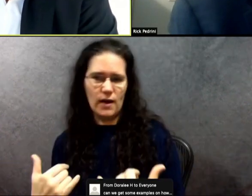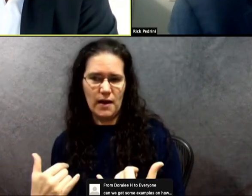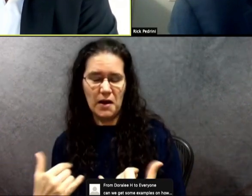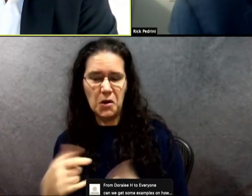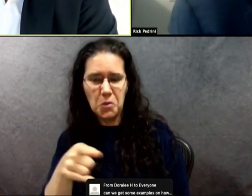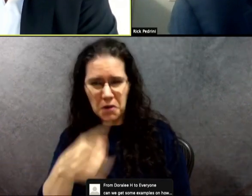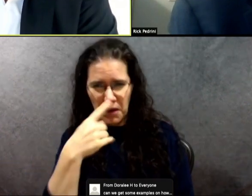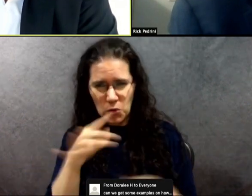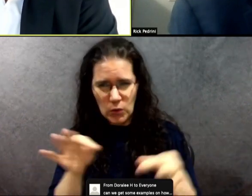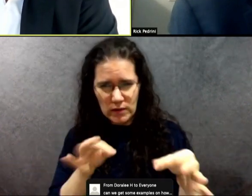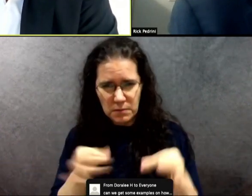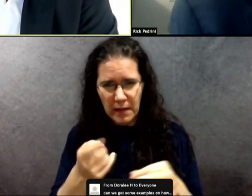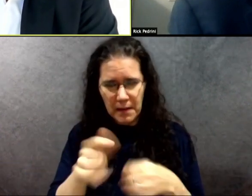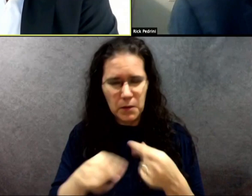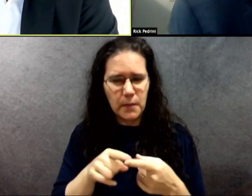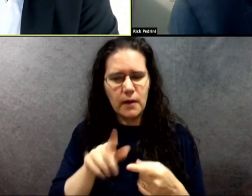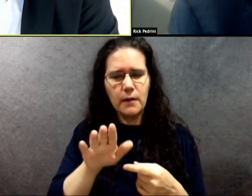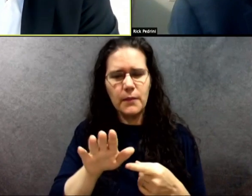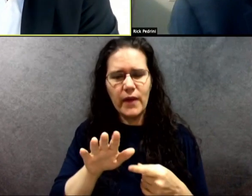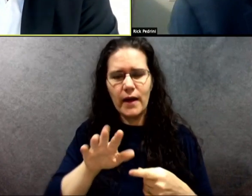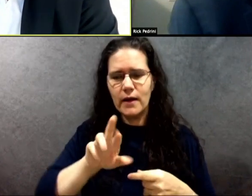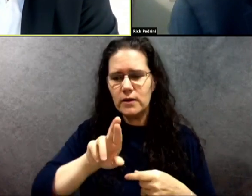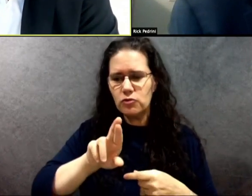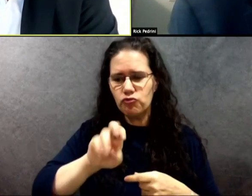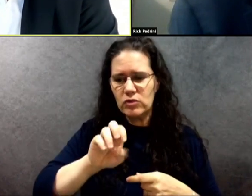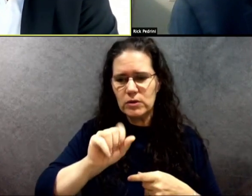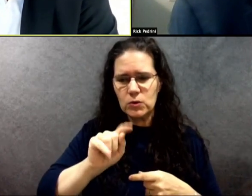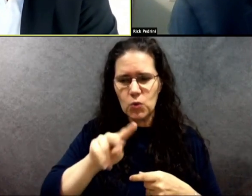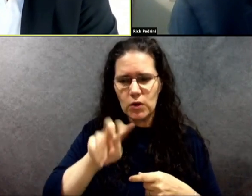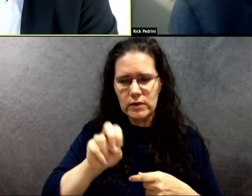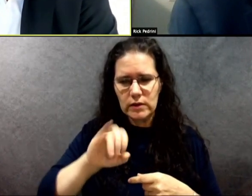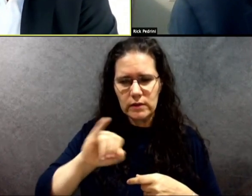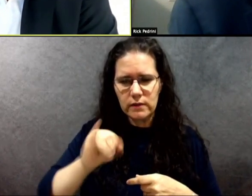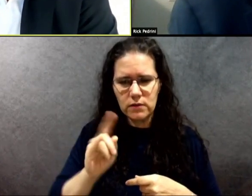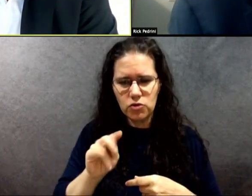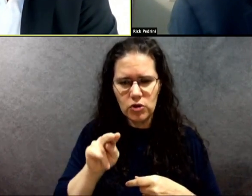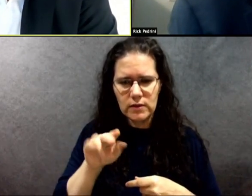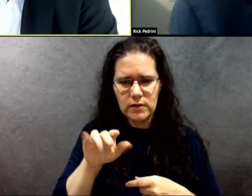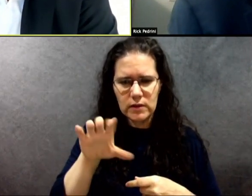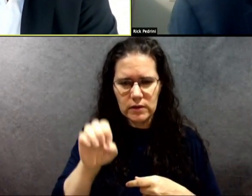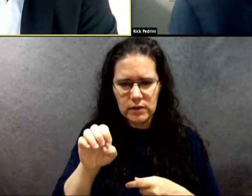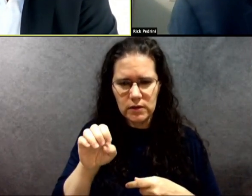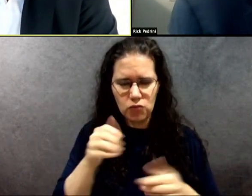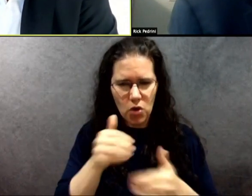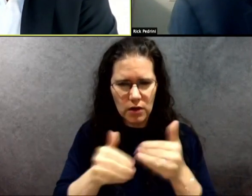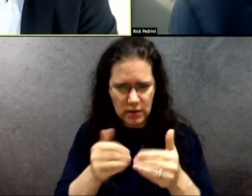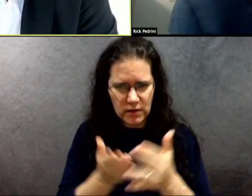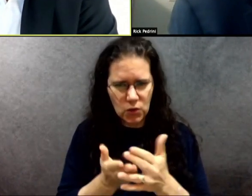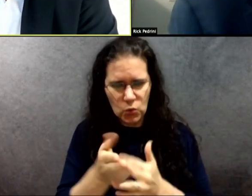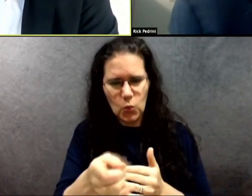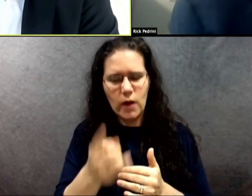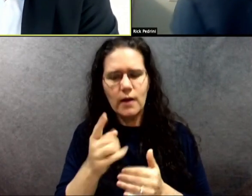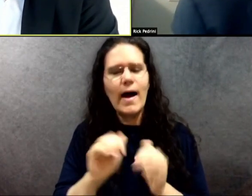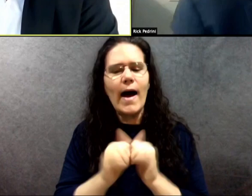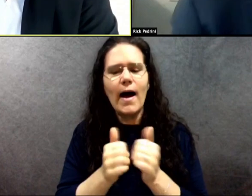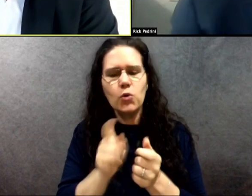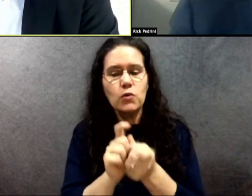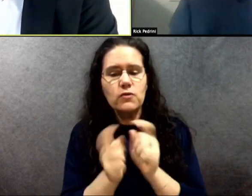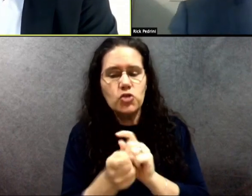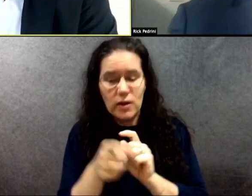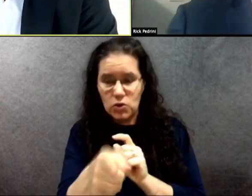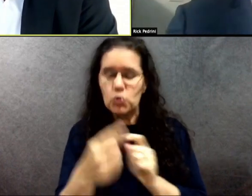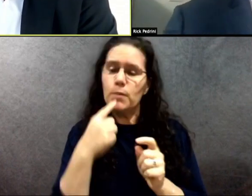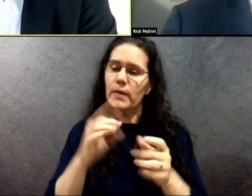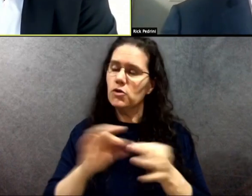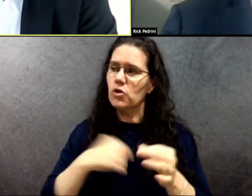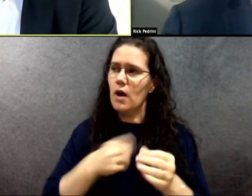going forward. I'm um, how you change. You just mentioned that you've grown a lot, but gives people a little bit more context for what you've grown in,